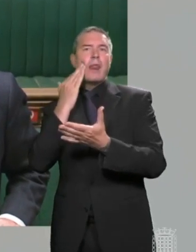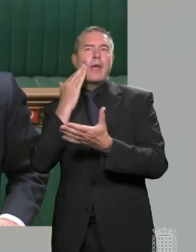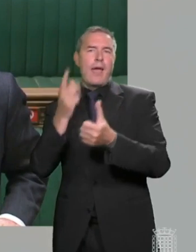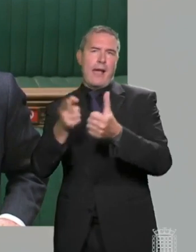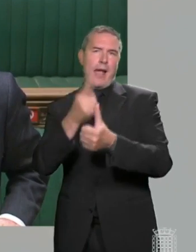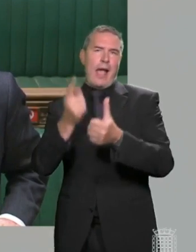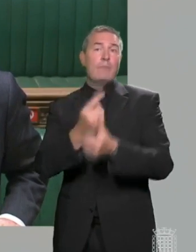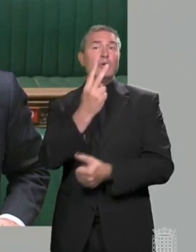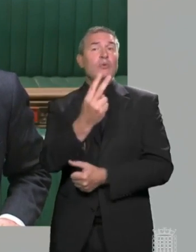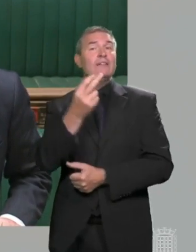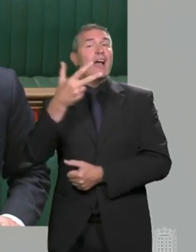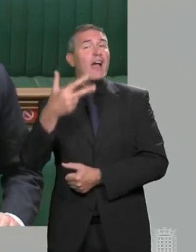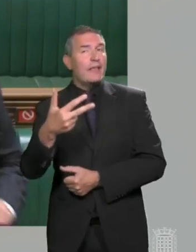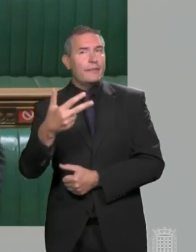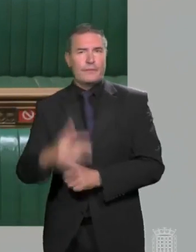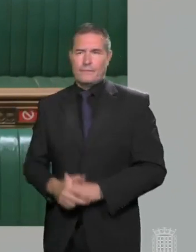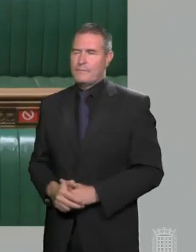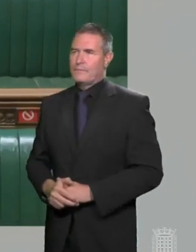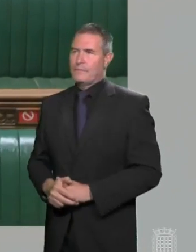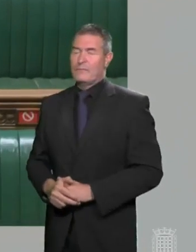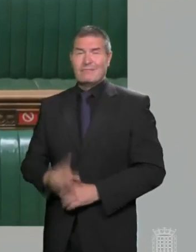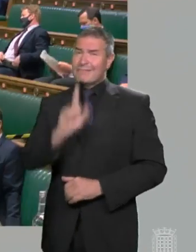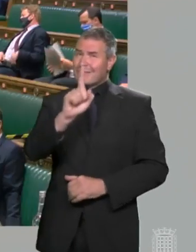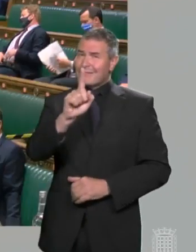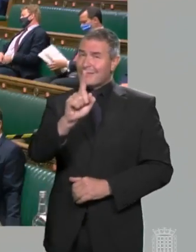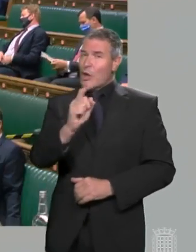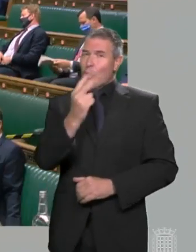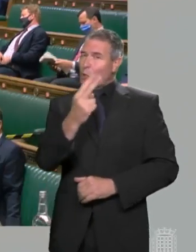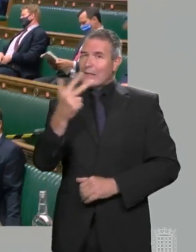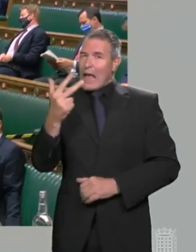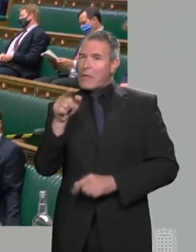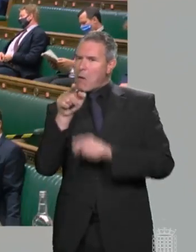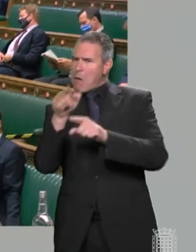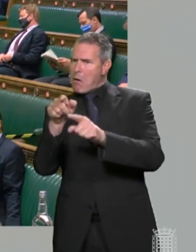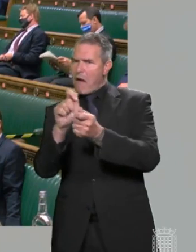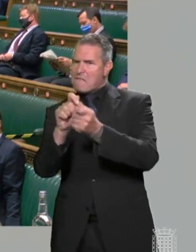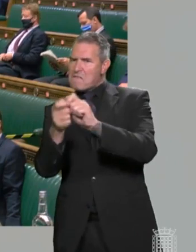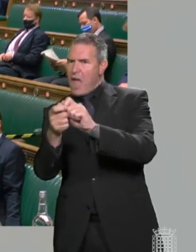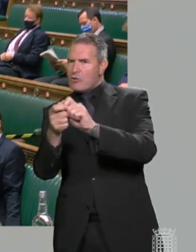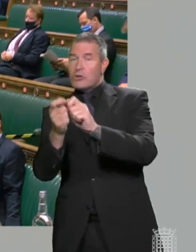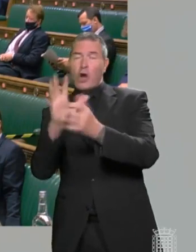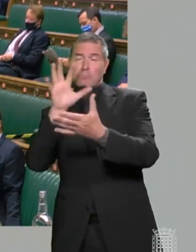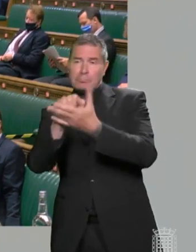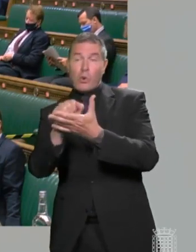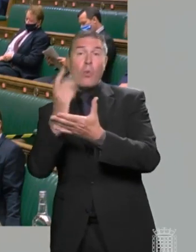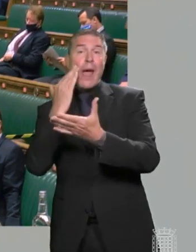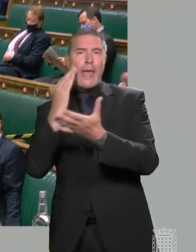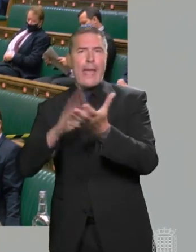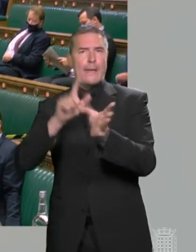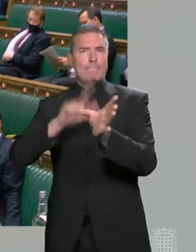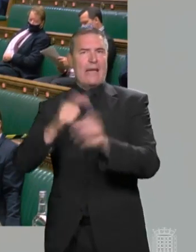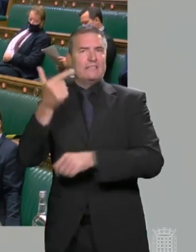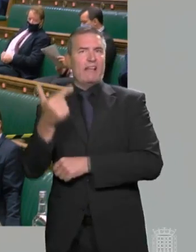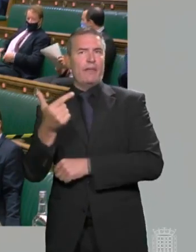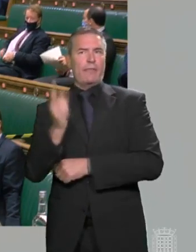28th, Mr Speaker, and was only identified as a variant of concern on May 7th, Mr Speaker. When he